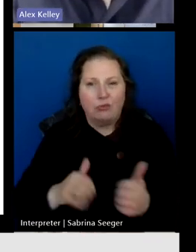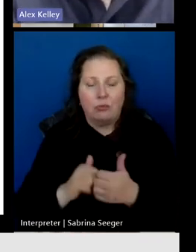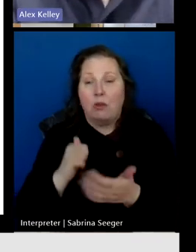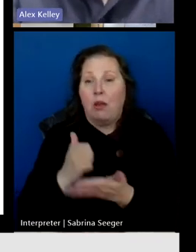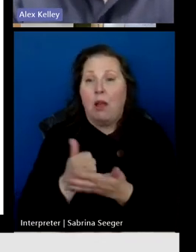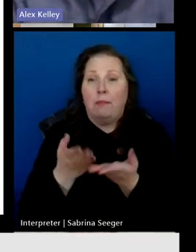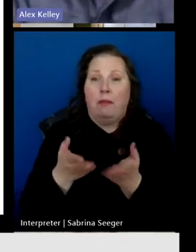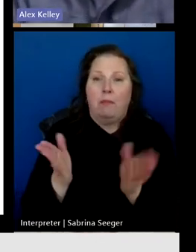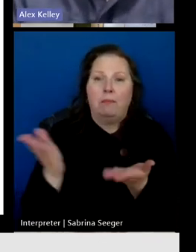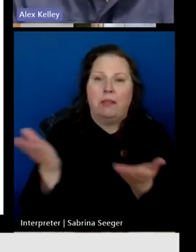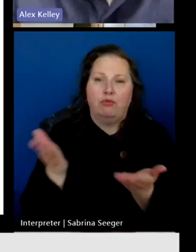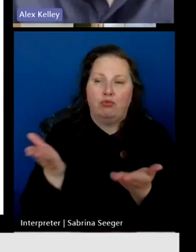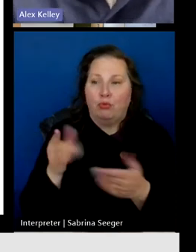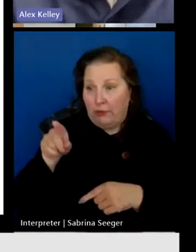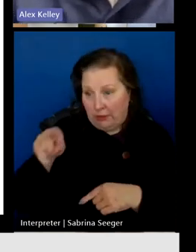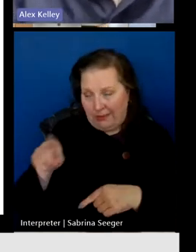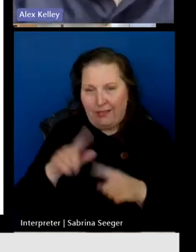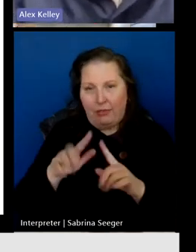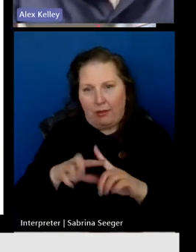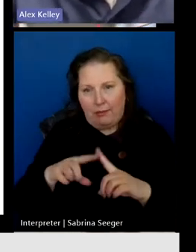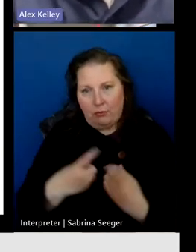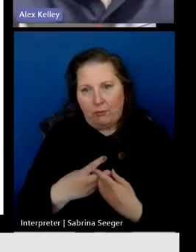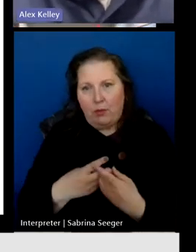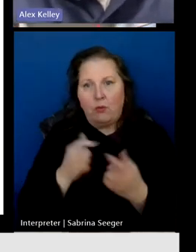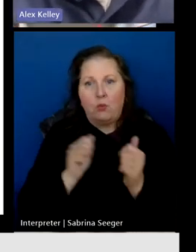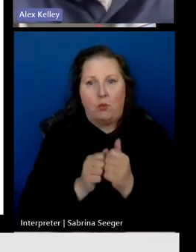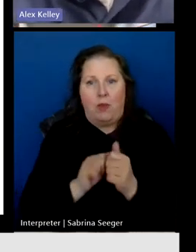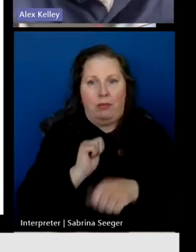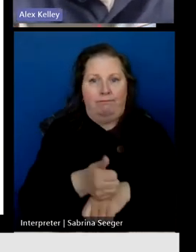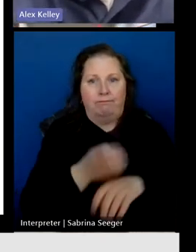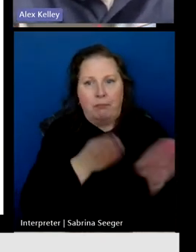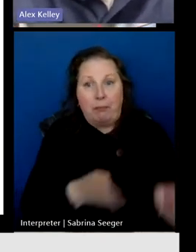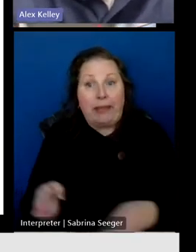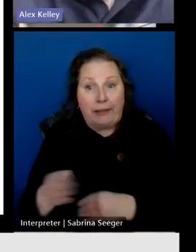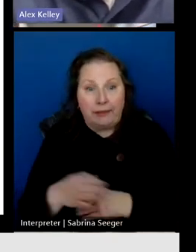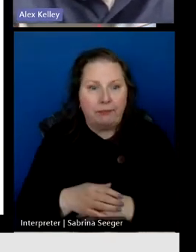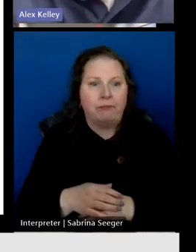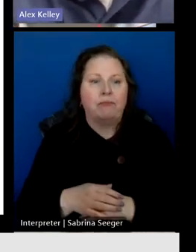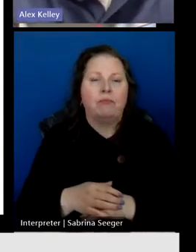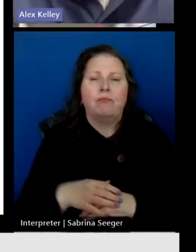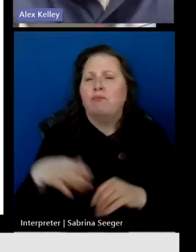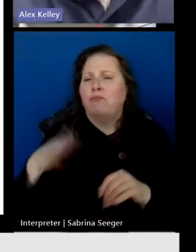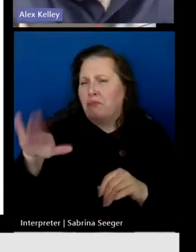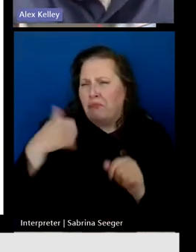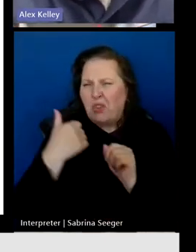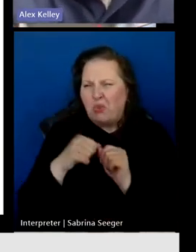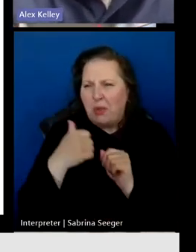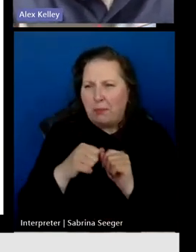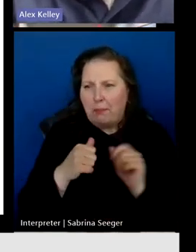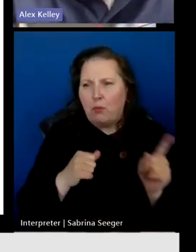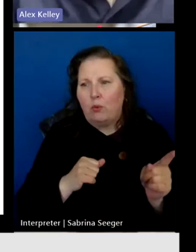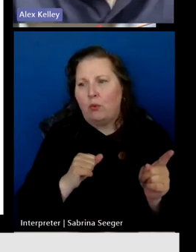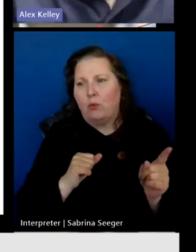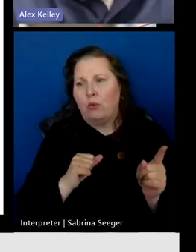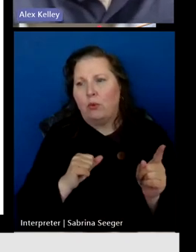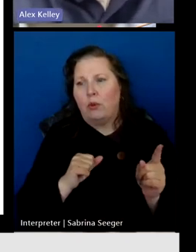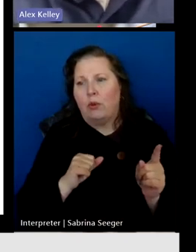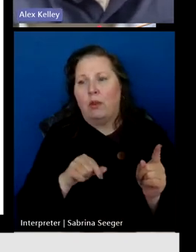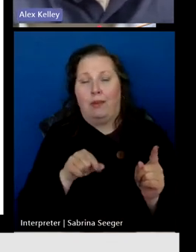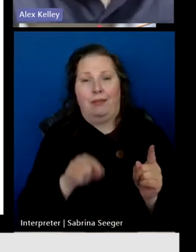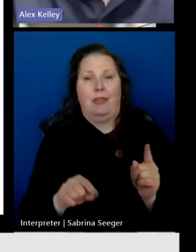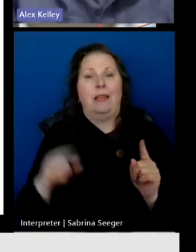helping the public service department with this plan. Just as a reminder, this